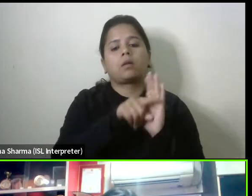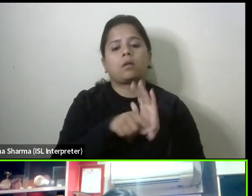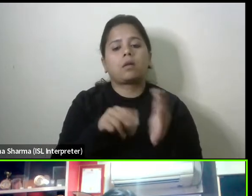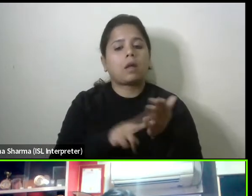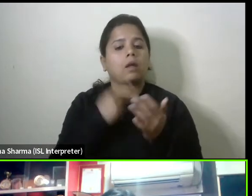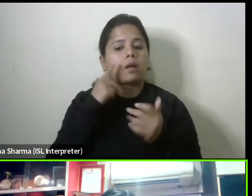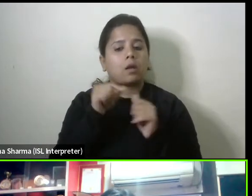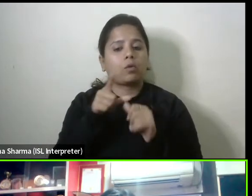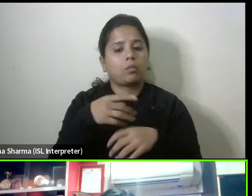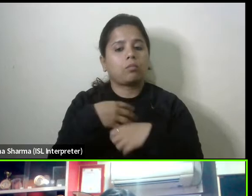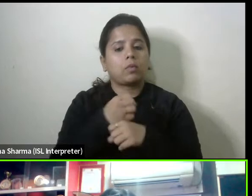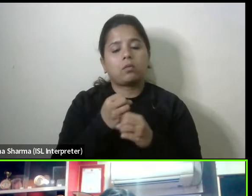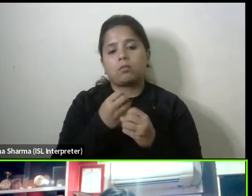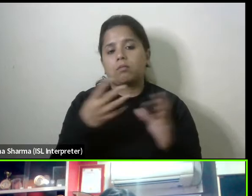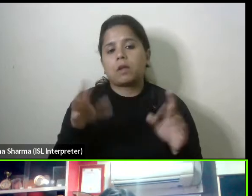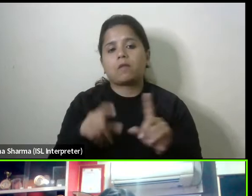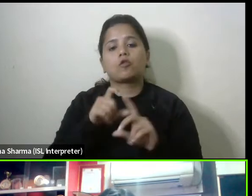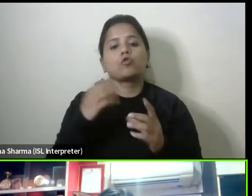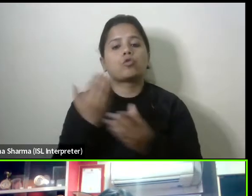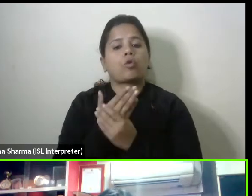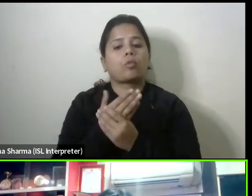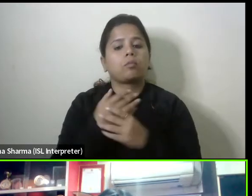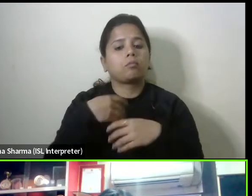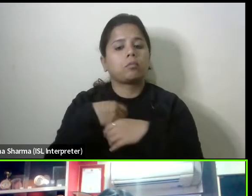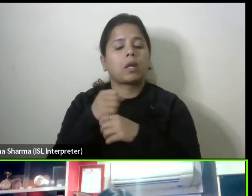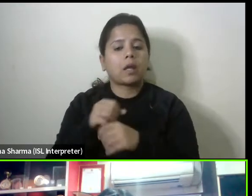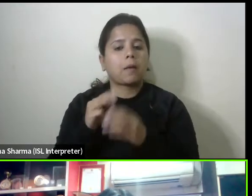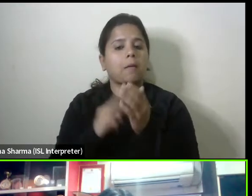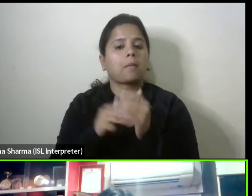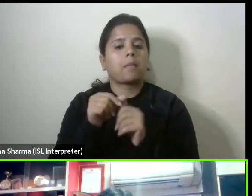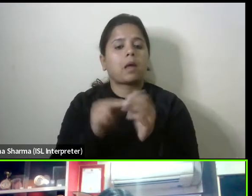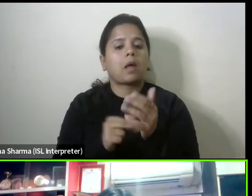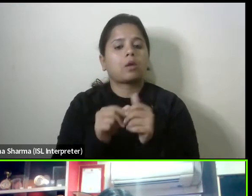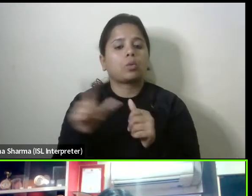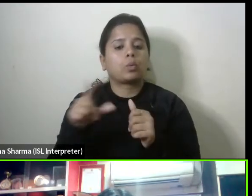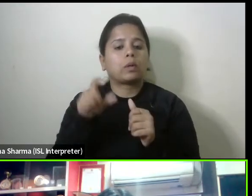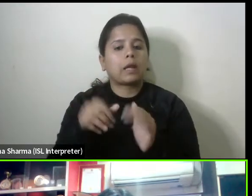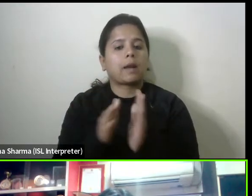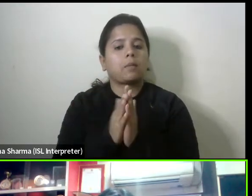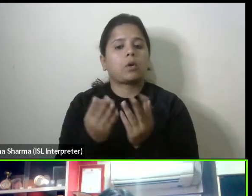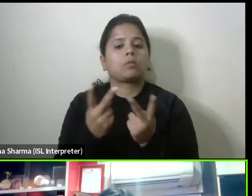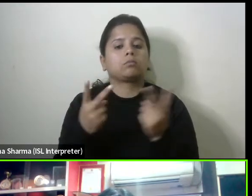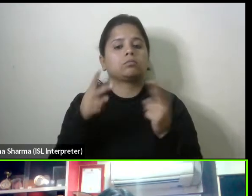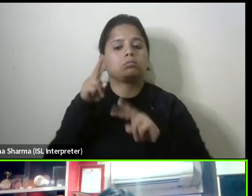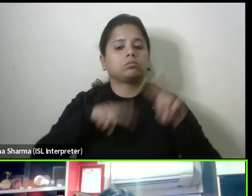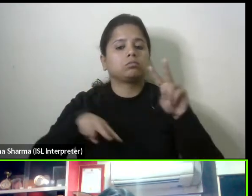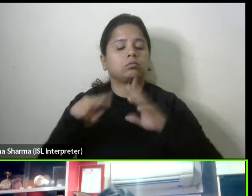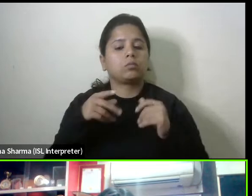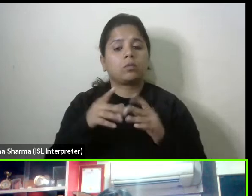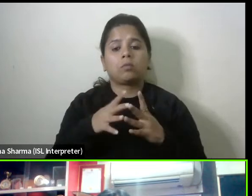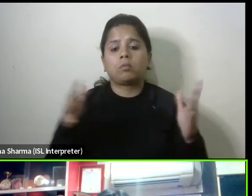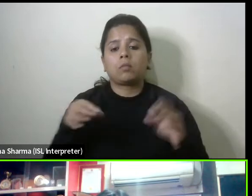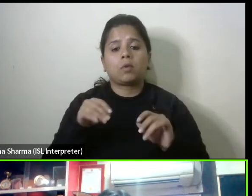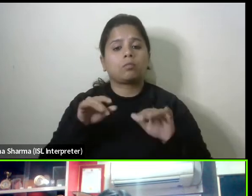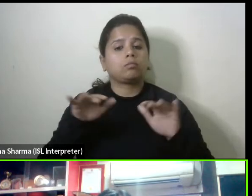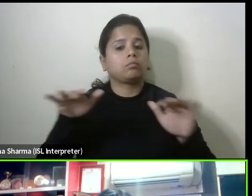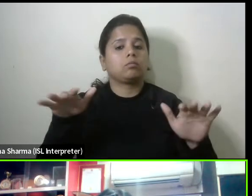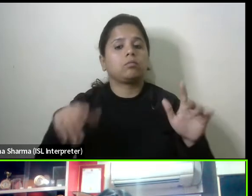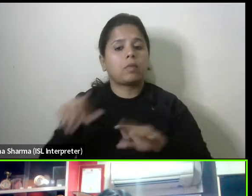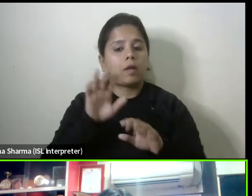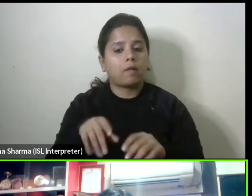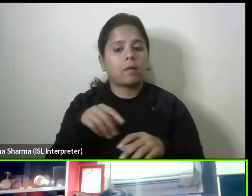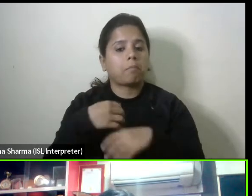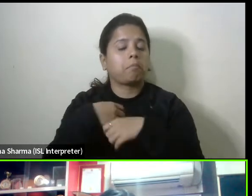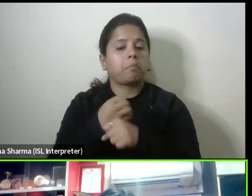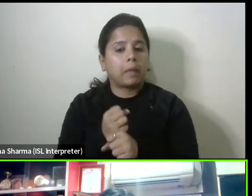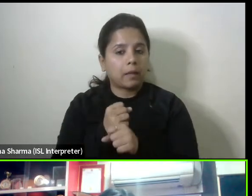has made couple of documents and you know manuals uh which can guide people on this and has widely disseminated uh conducted